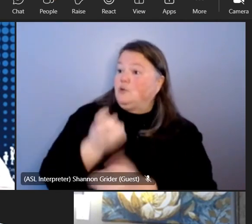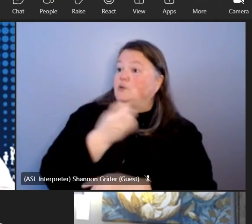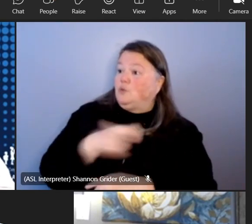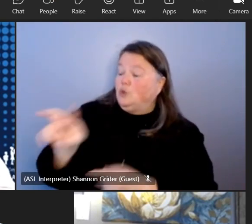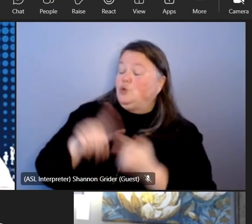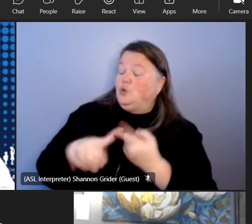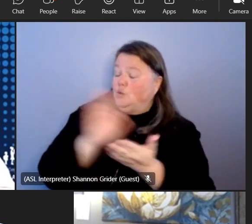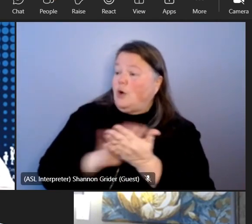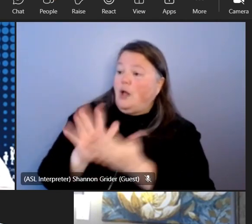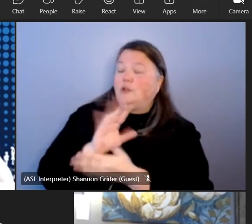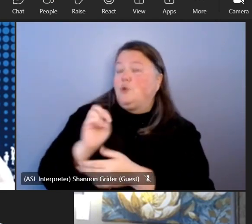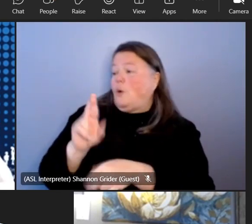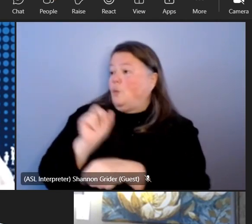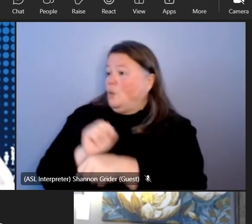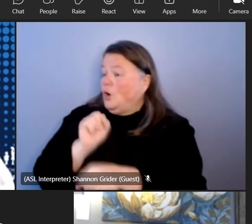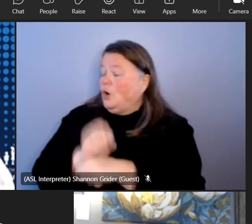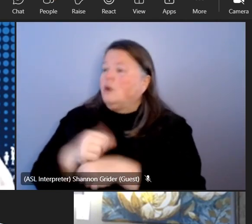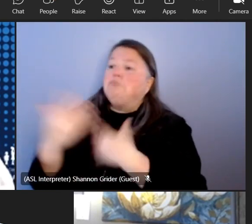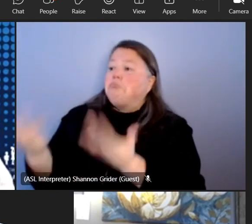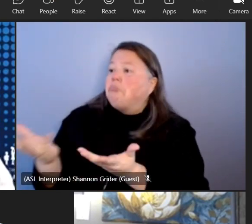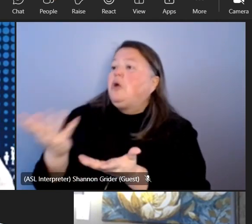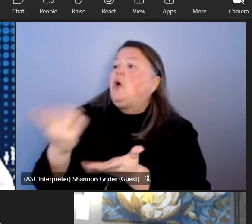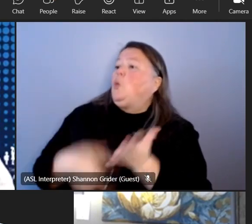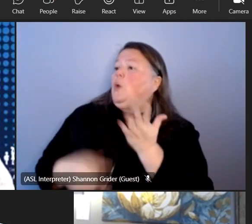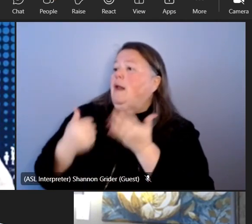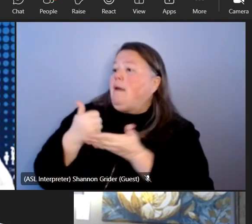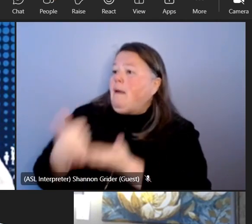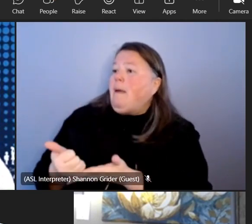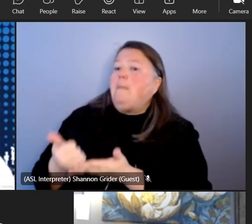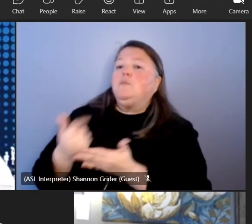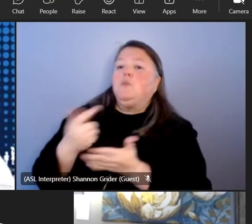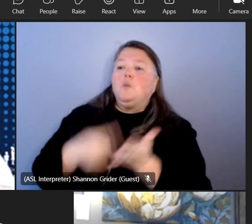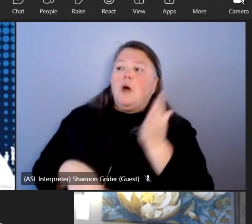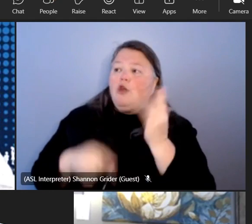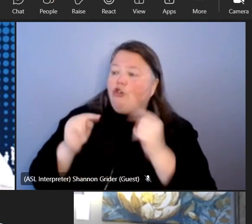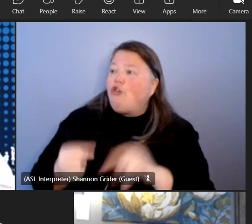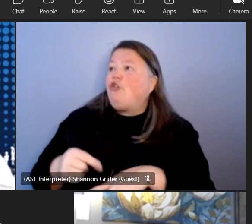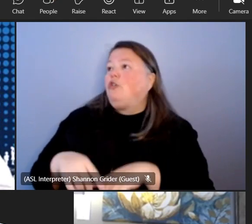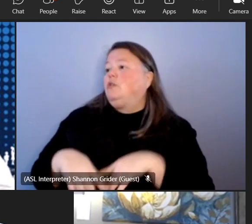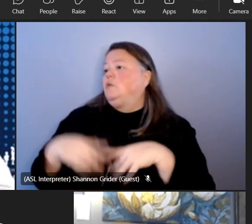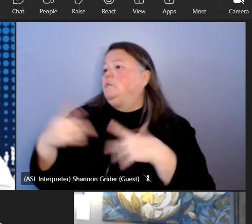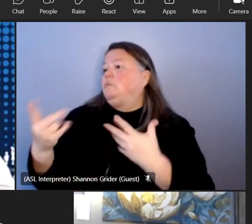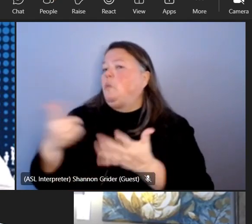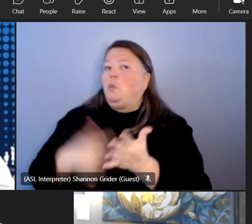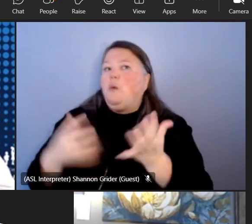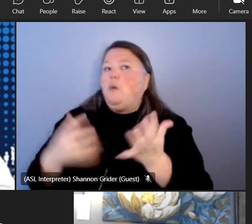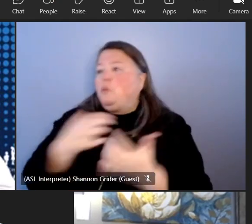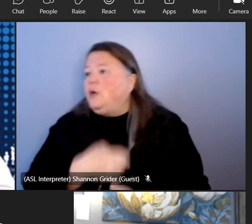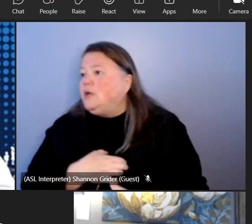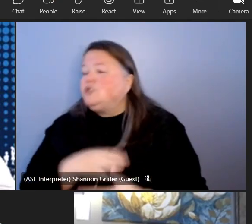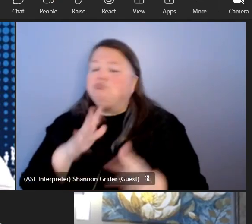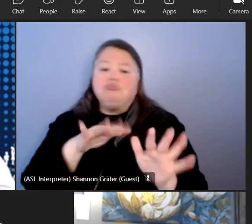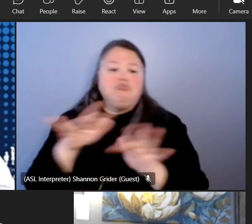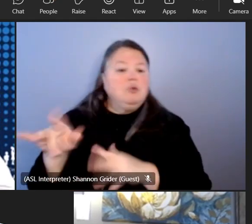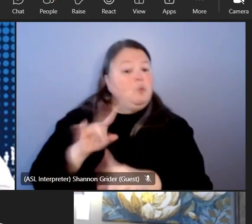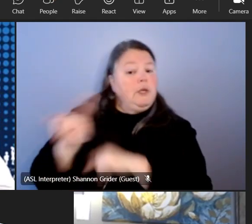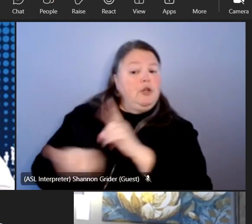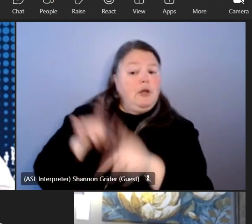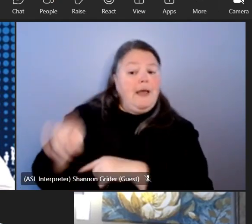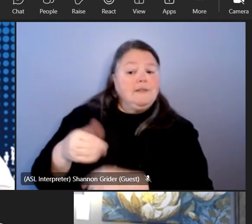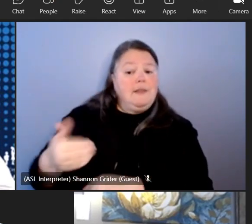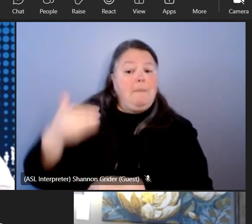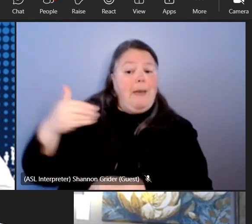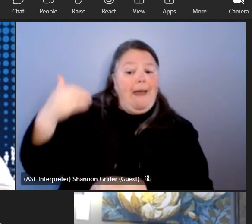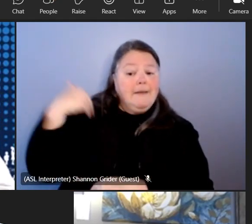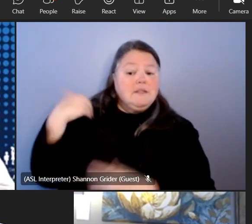um their sort of post-secondary uh next step so i think that that we just want to keep in mind that when we do